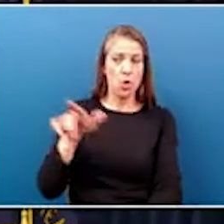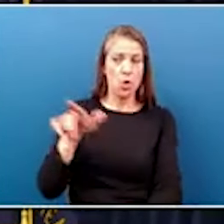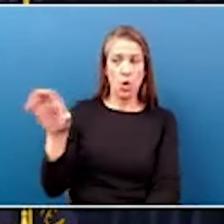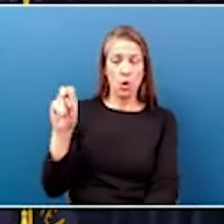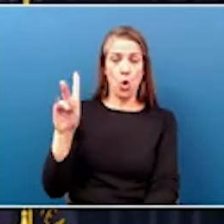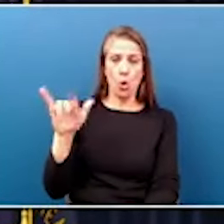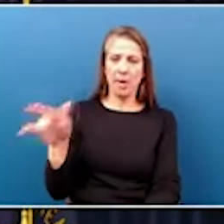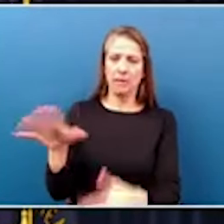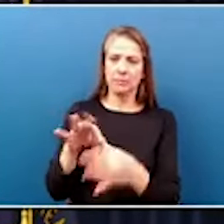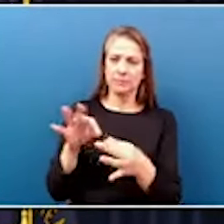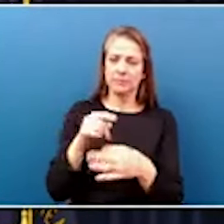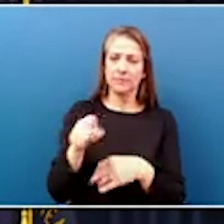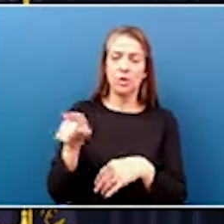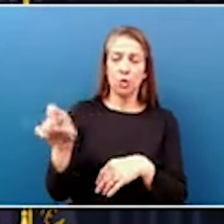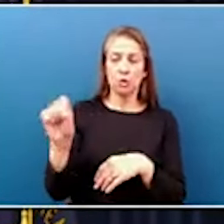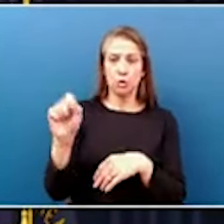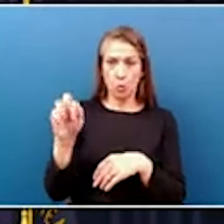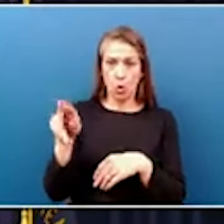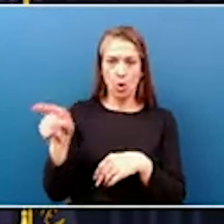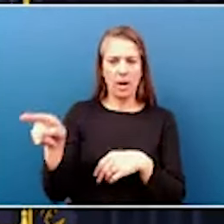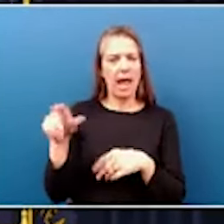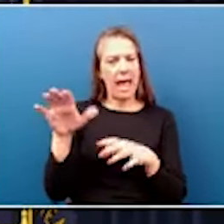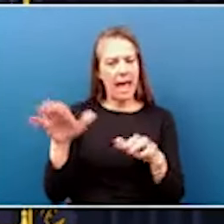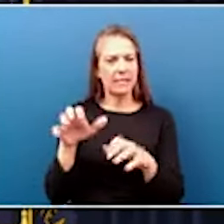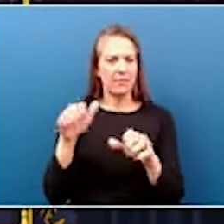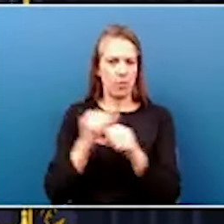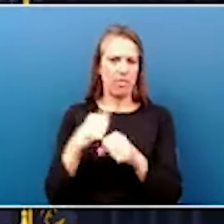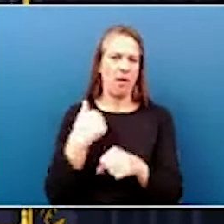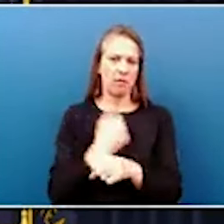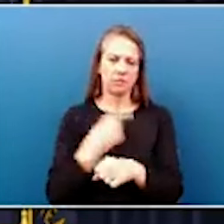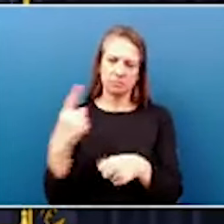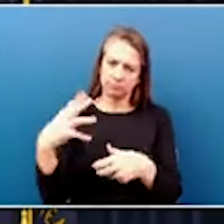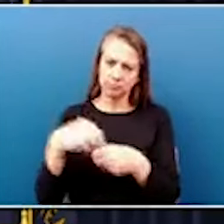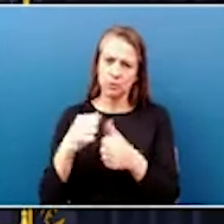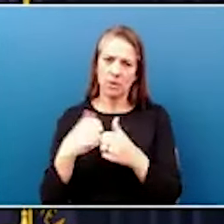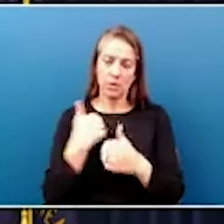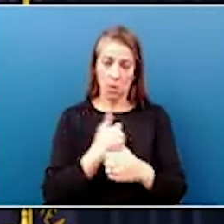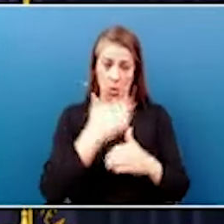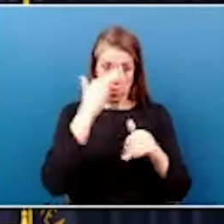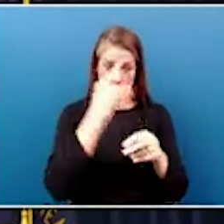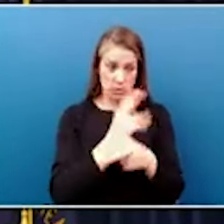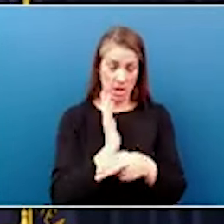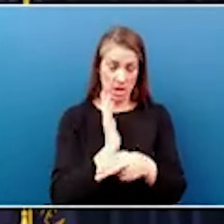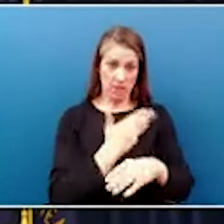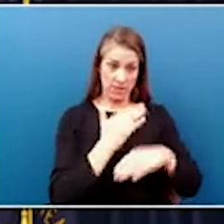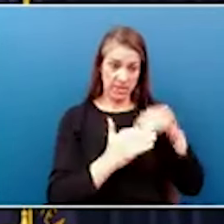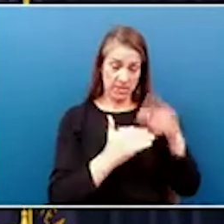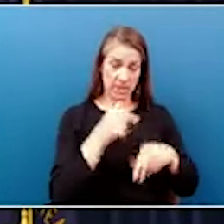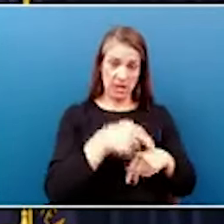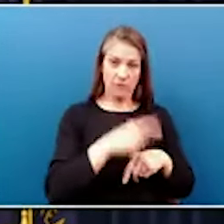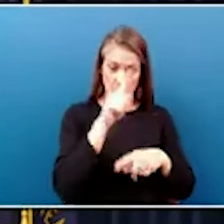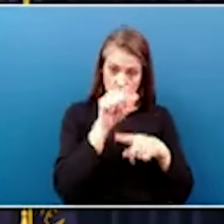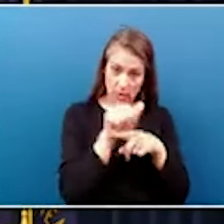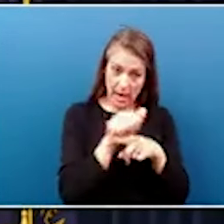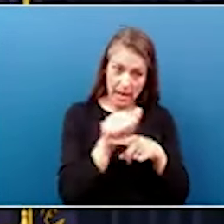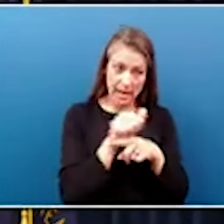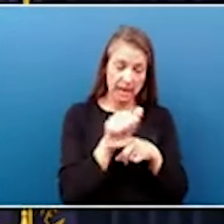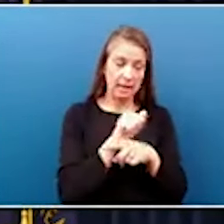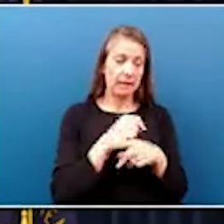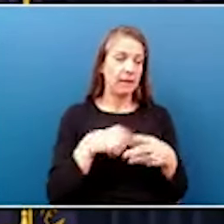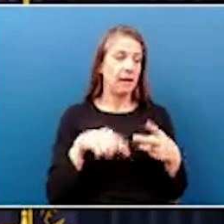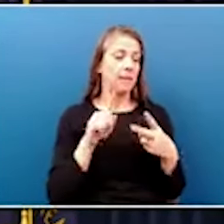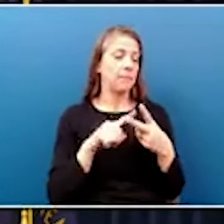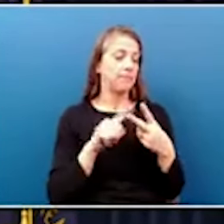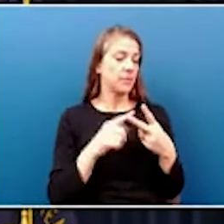active partner with us and will have a footprint in our building. We hope to use our facility for adult entrepreneurial training and to be a